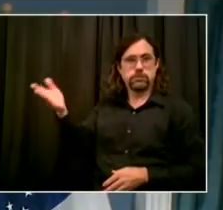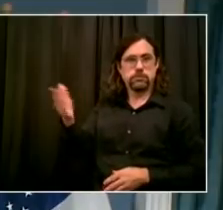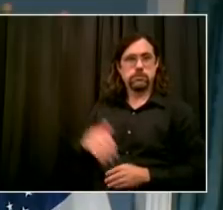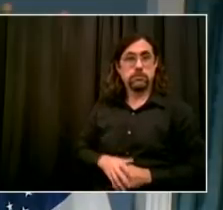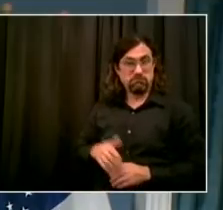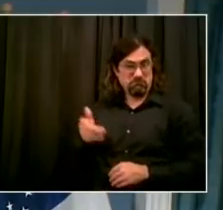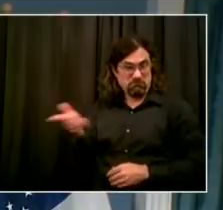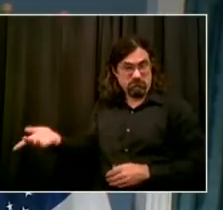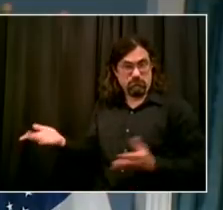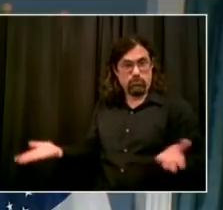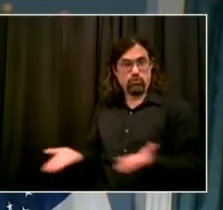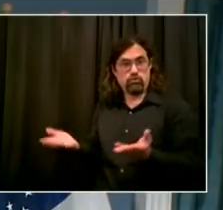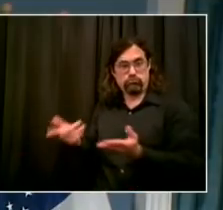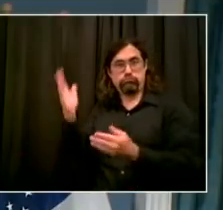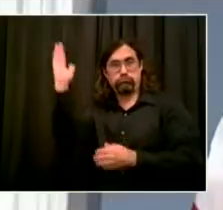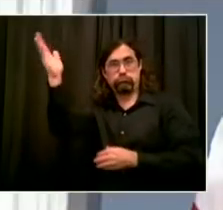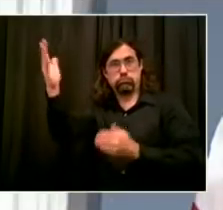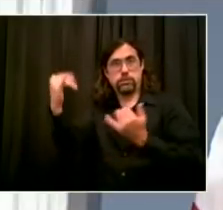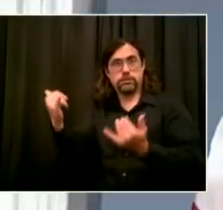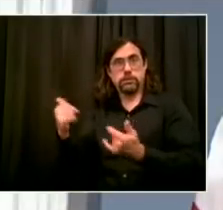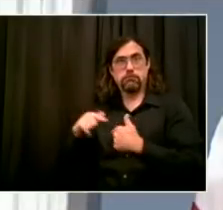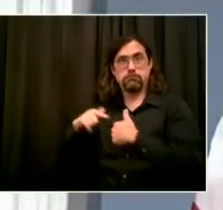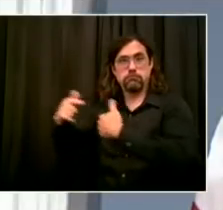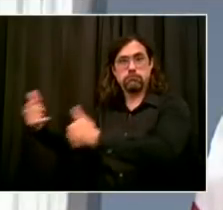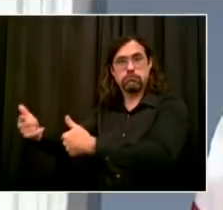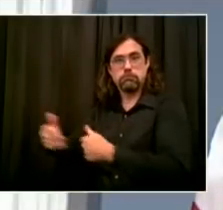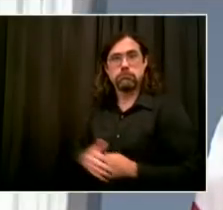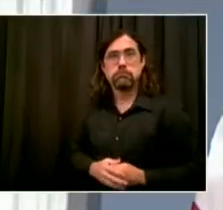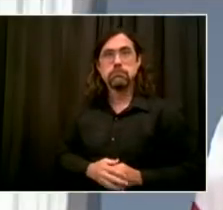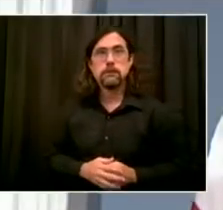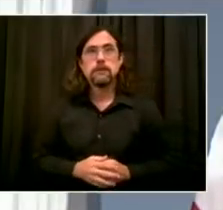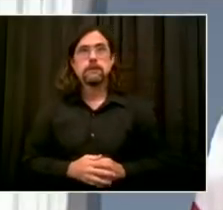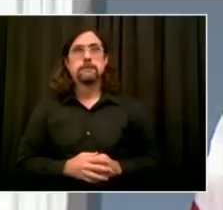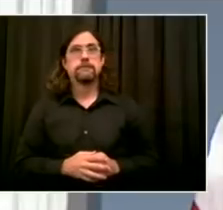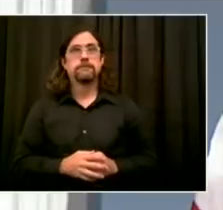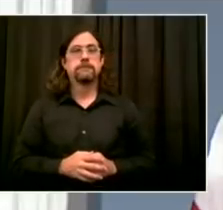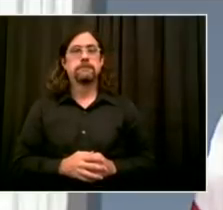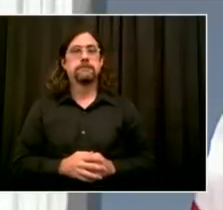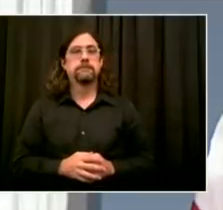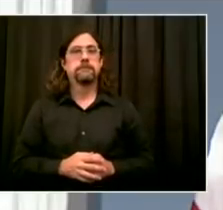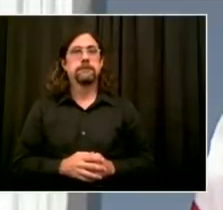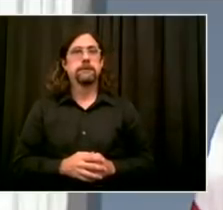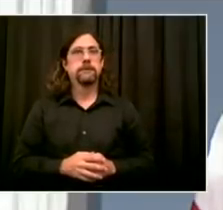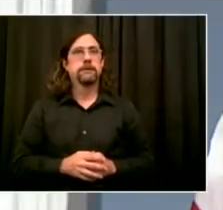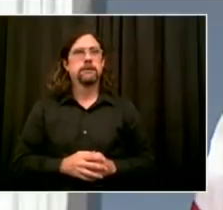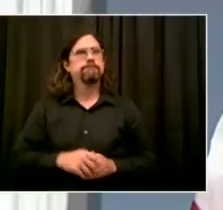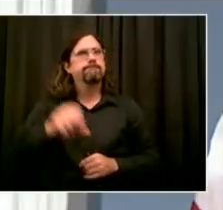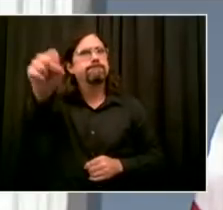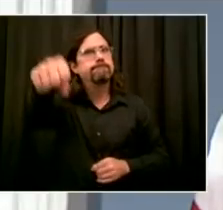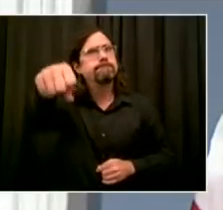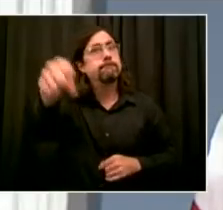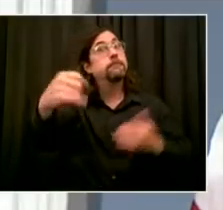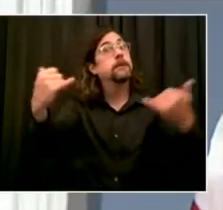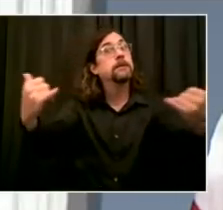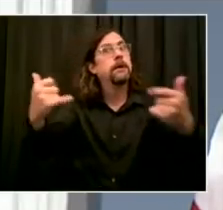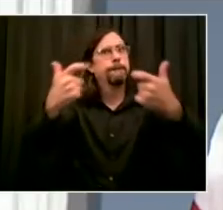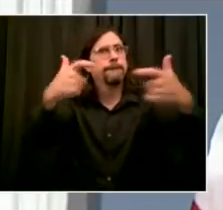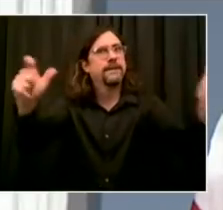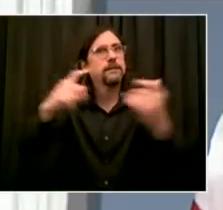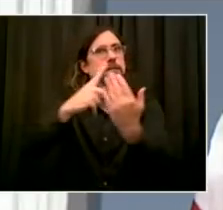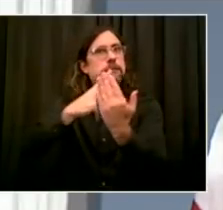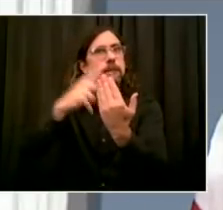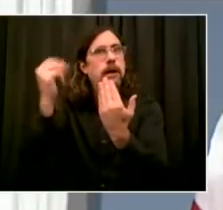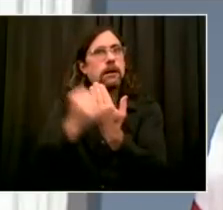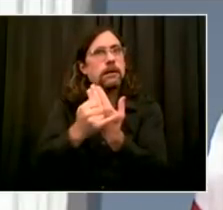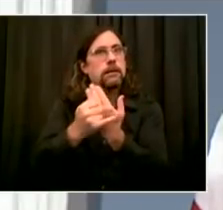unprecedented undertaking. We're bringing together the Test and Trace Corp, Department of Health and Mental Hygiene, and the